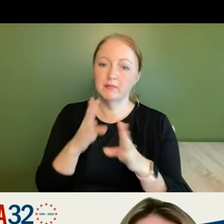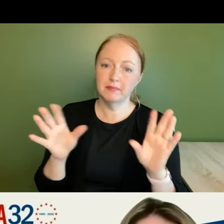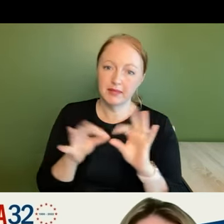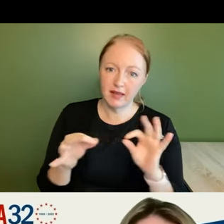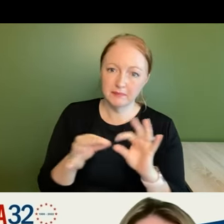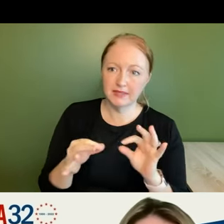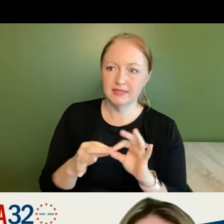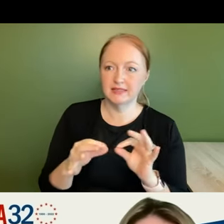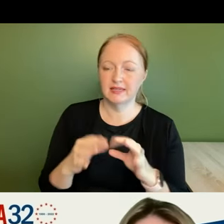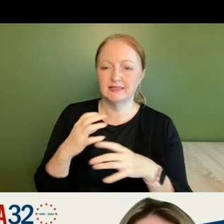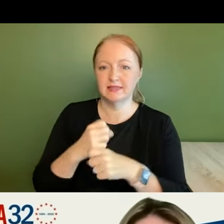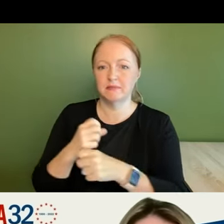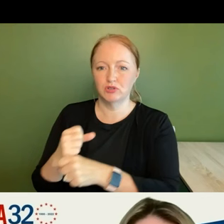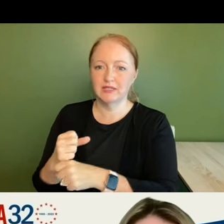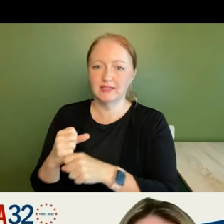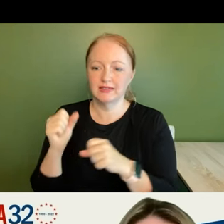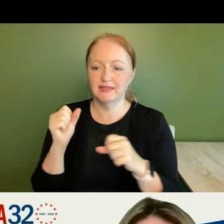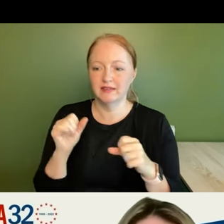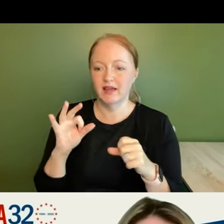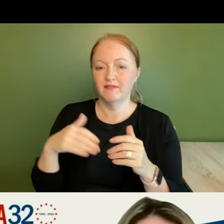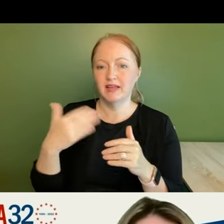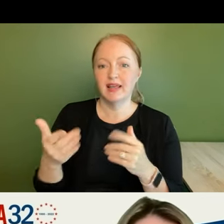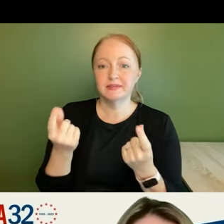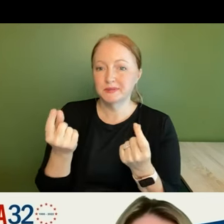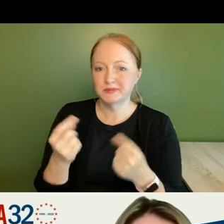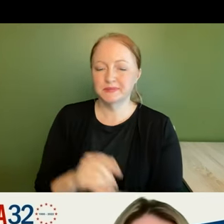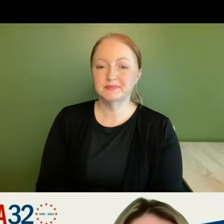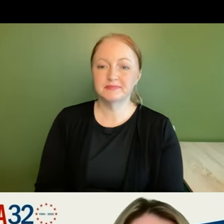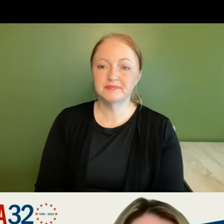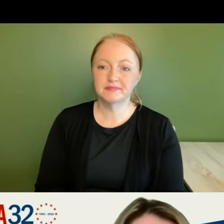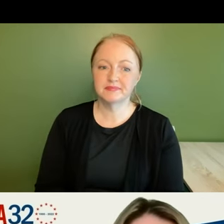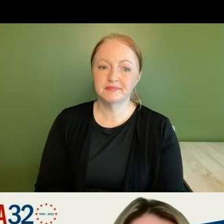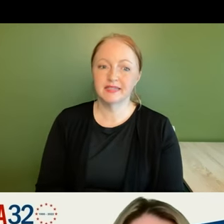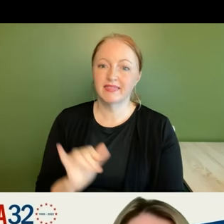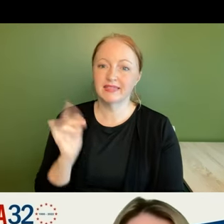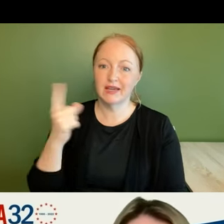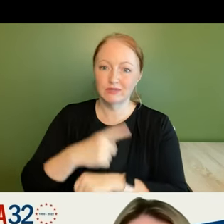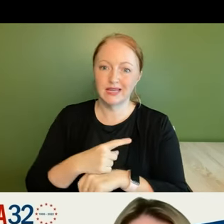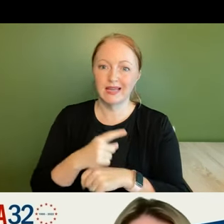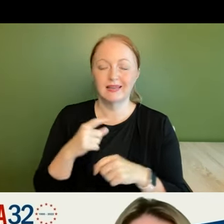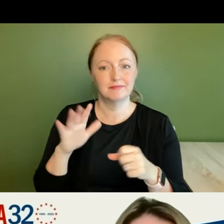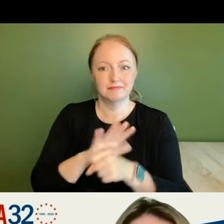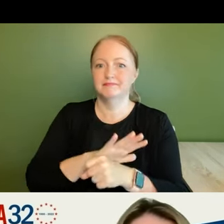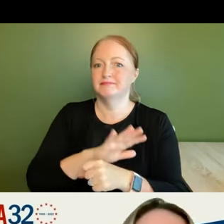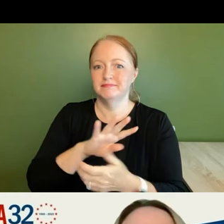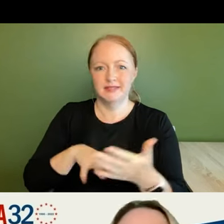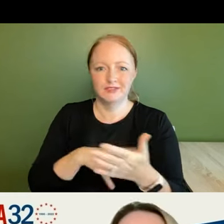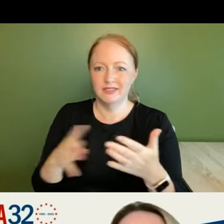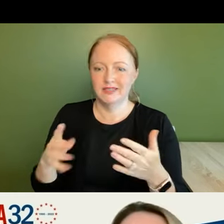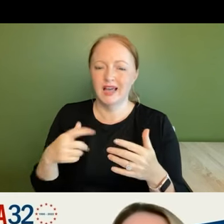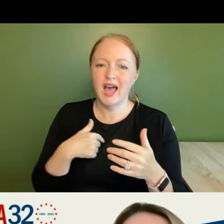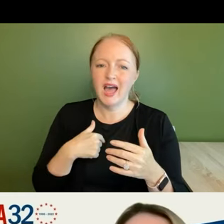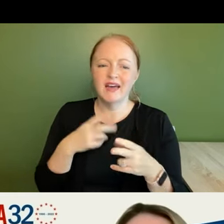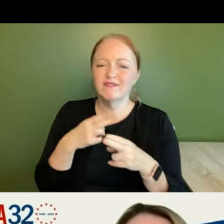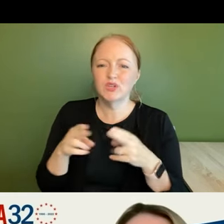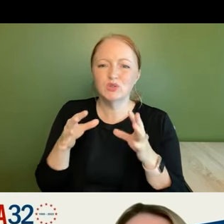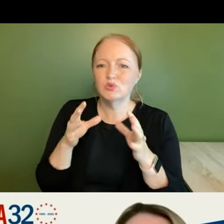and summary summary uh of next steps after that so that's our day today it's a packed agenda i will just have